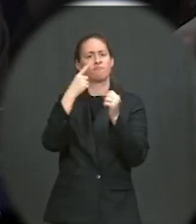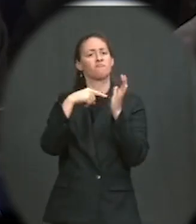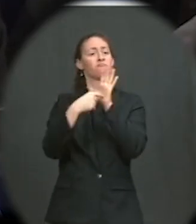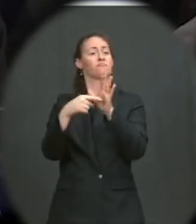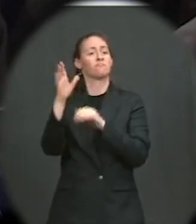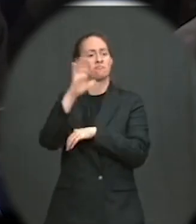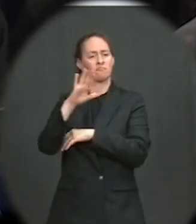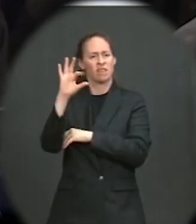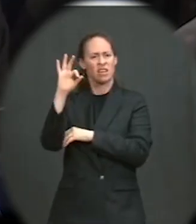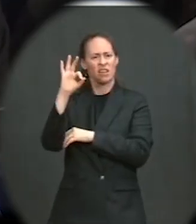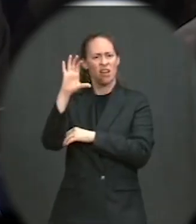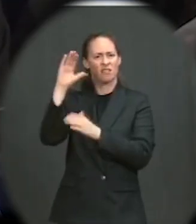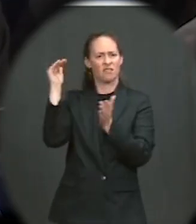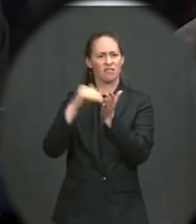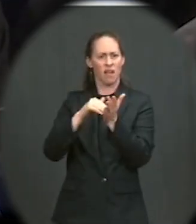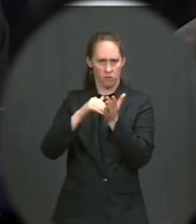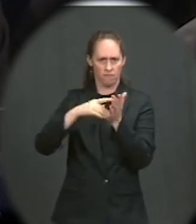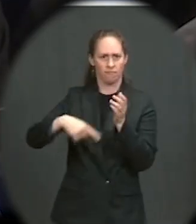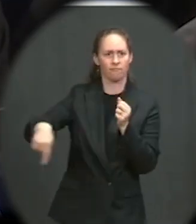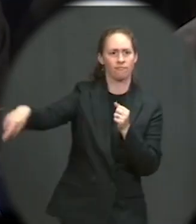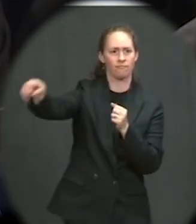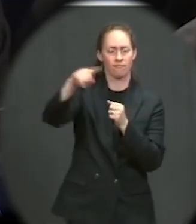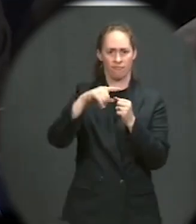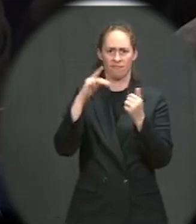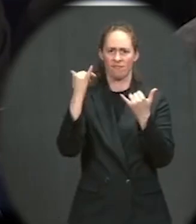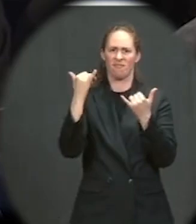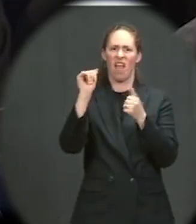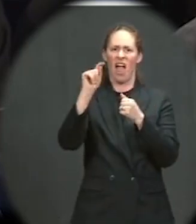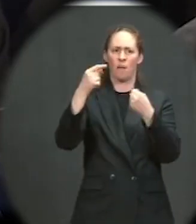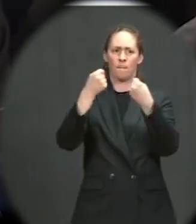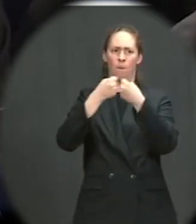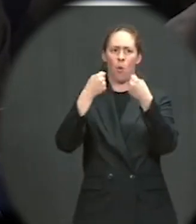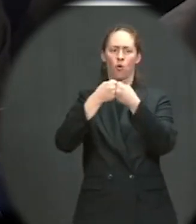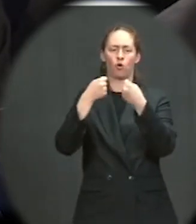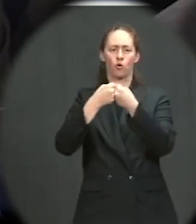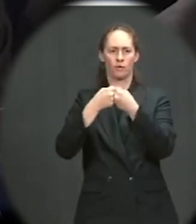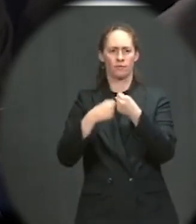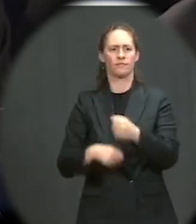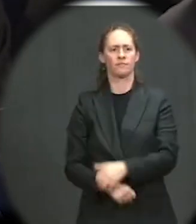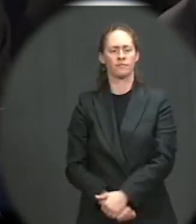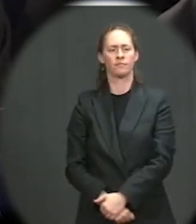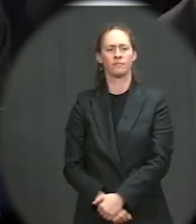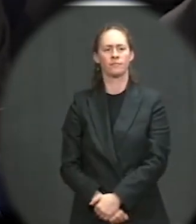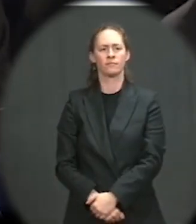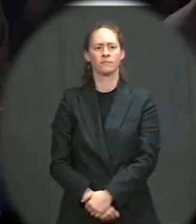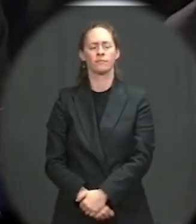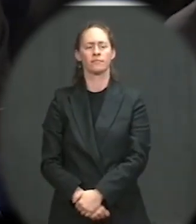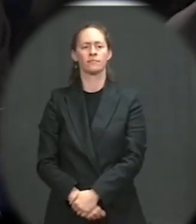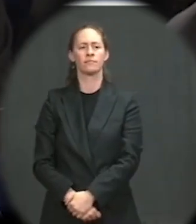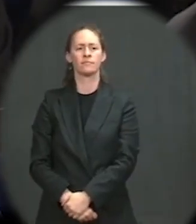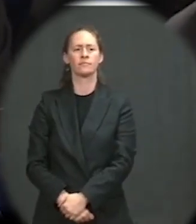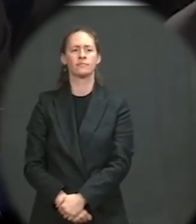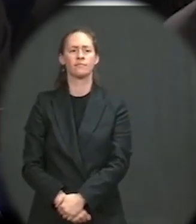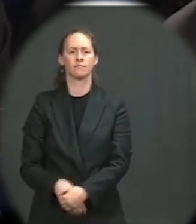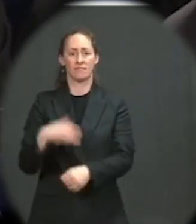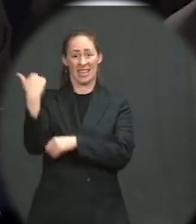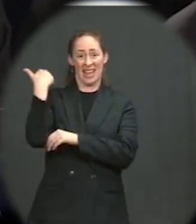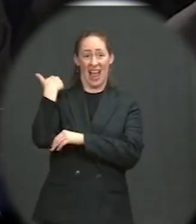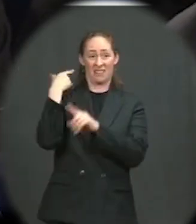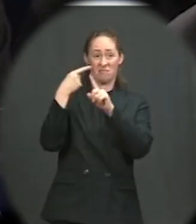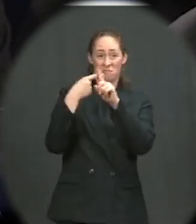far this fiscal year, 170,000-odd per month the last three months. Is that where you're measuring progress? You spoke of the